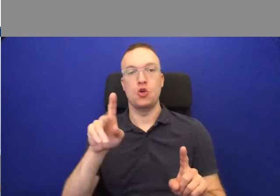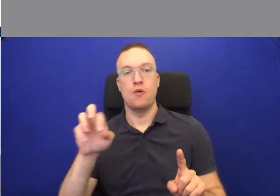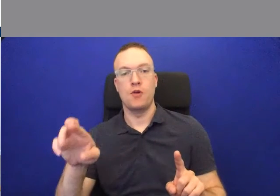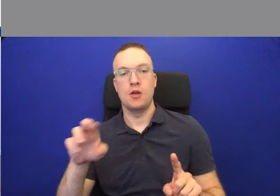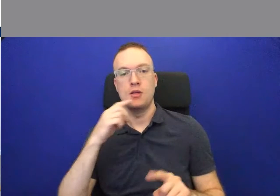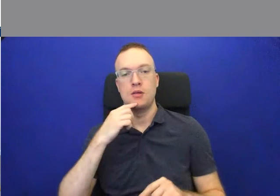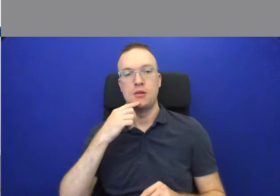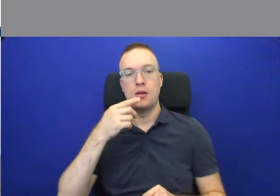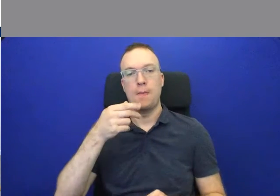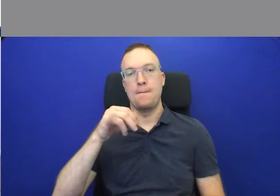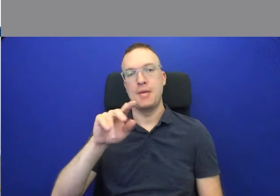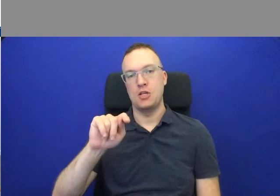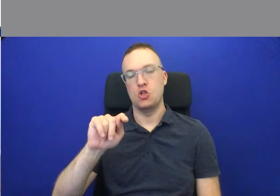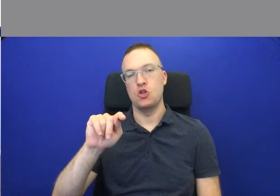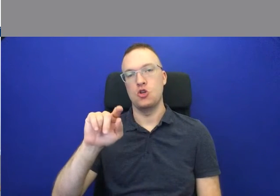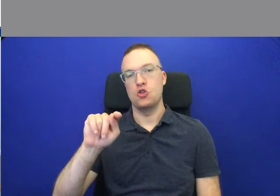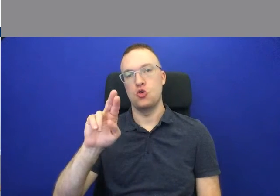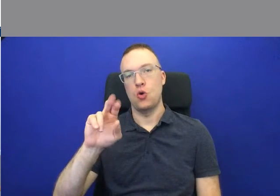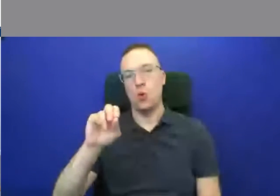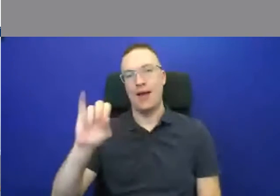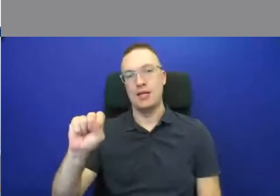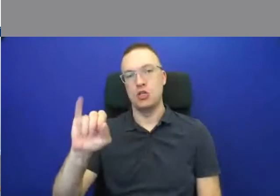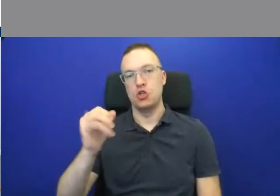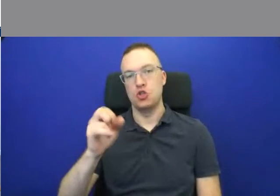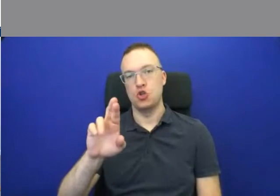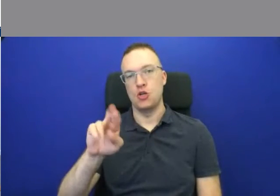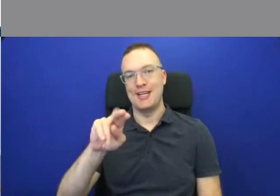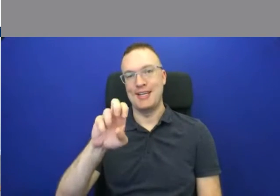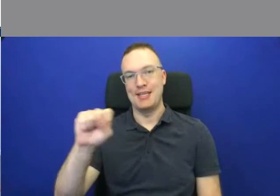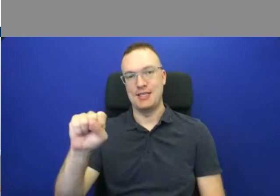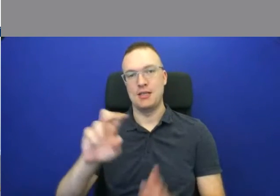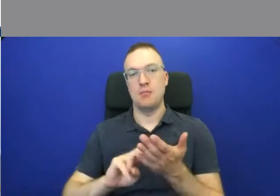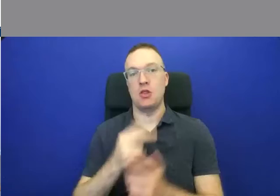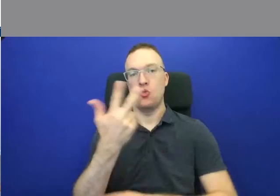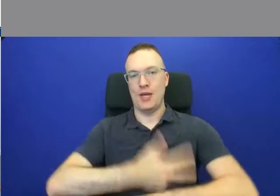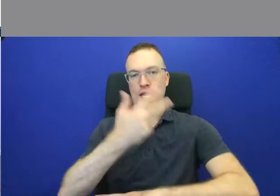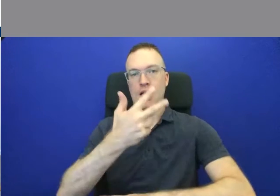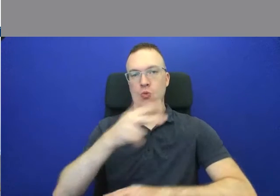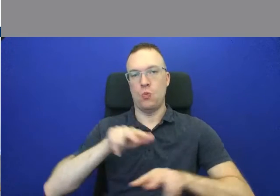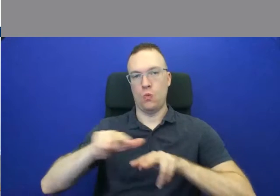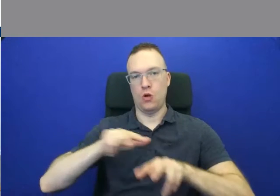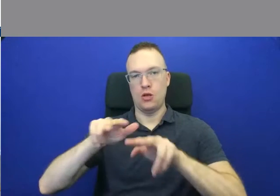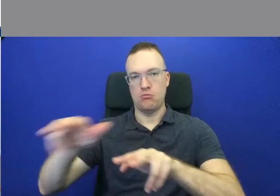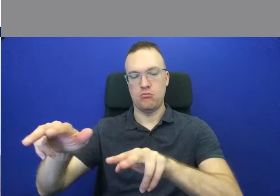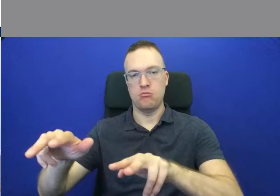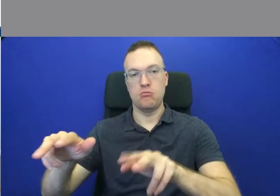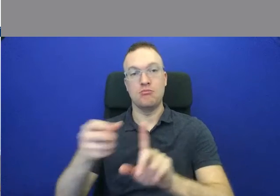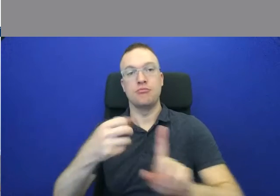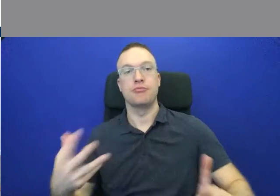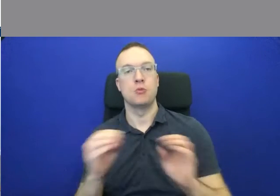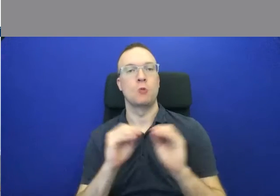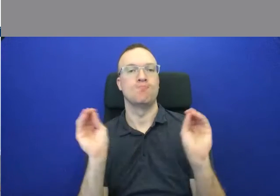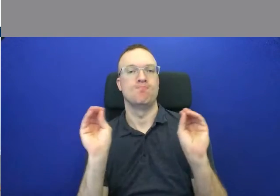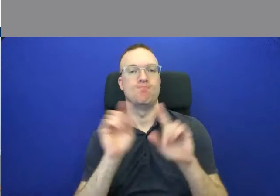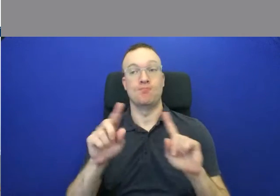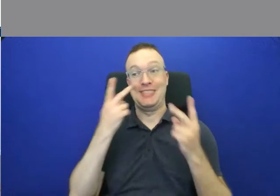days by foot. It doesn't give us more detail than that, but